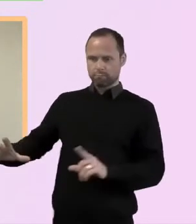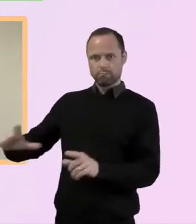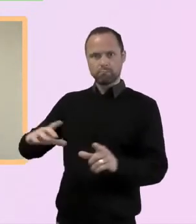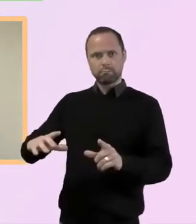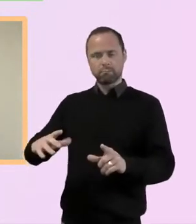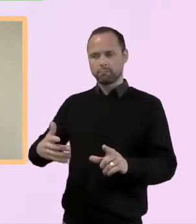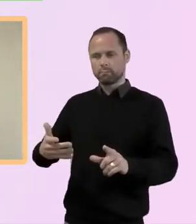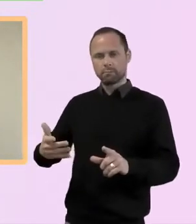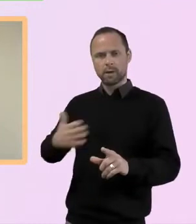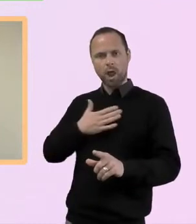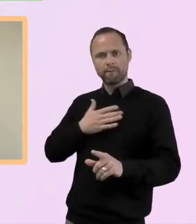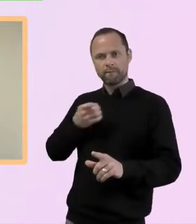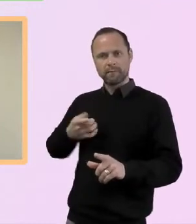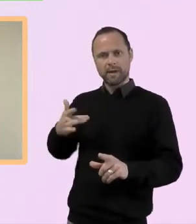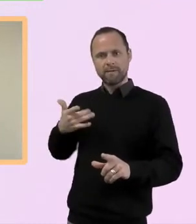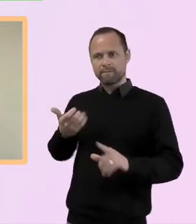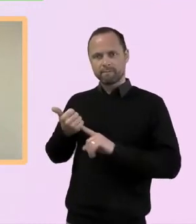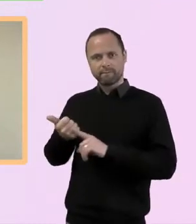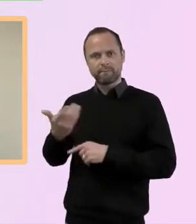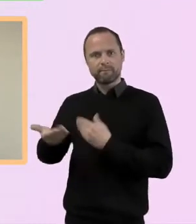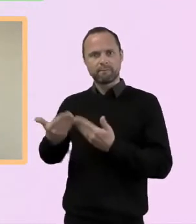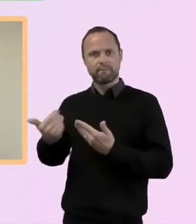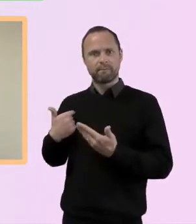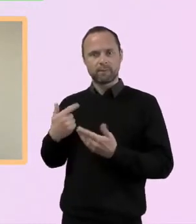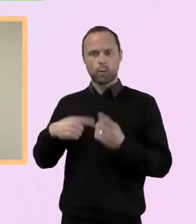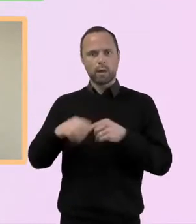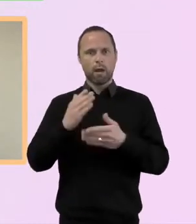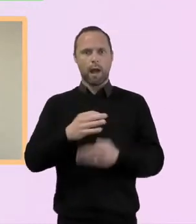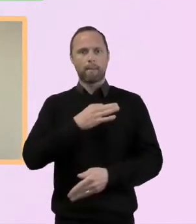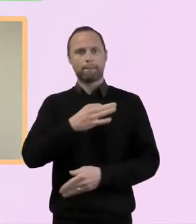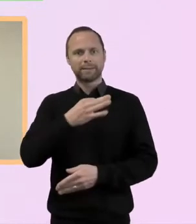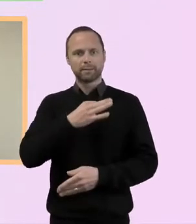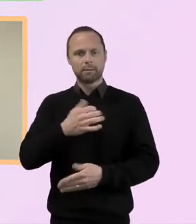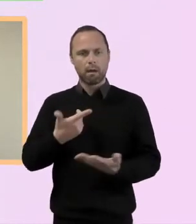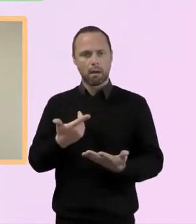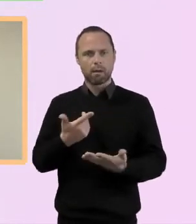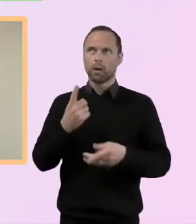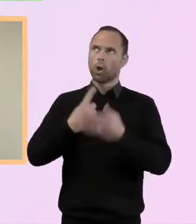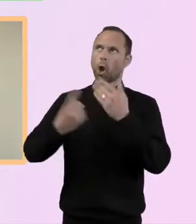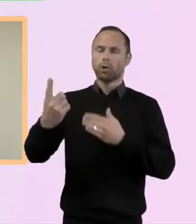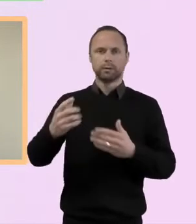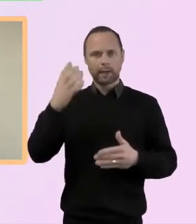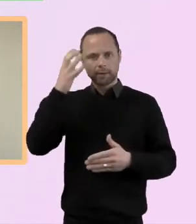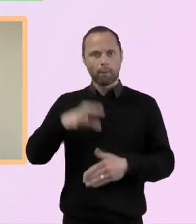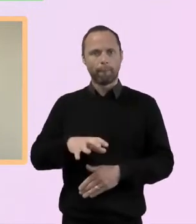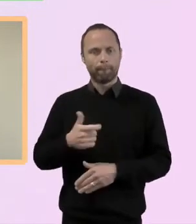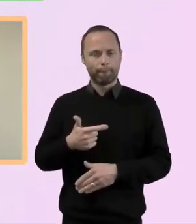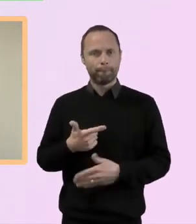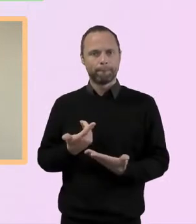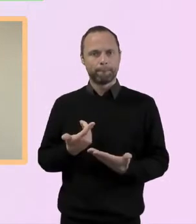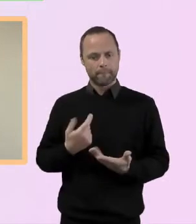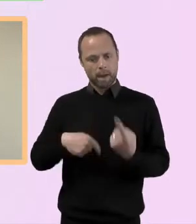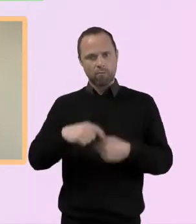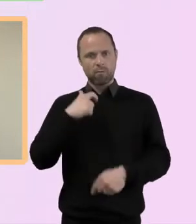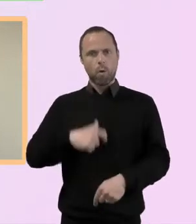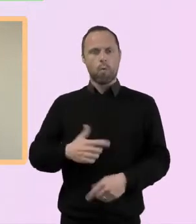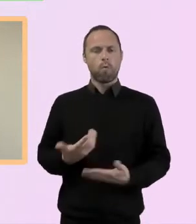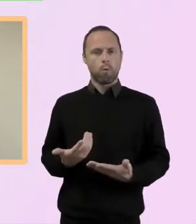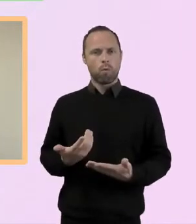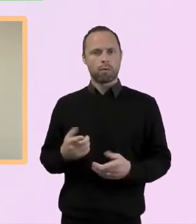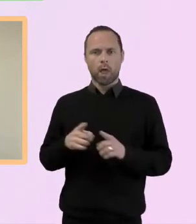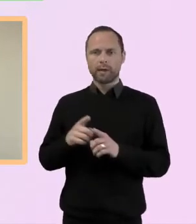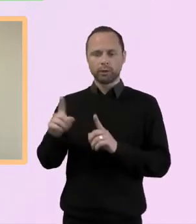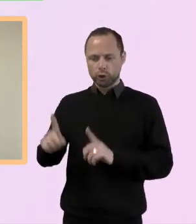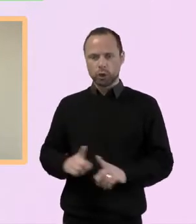people are called to live as ambassadors of God's kingdom, as pilgrims on a